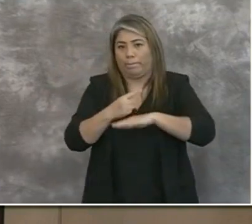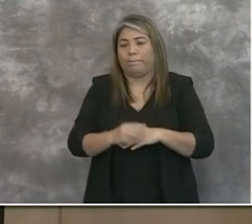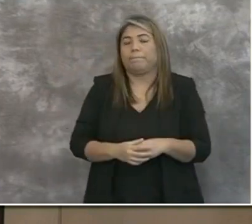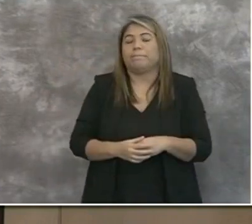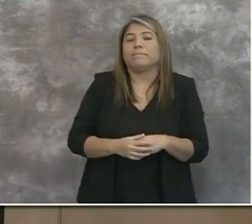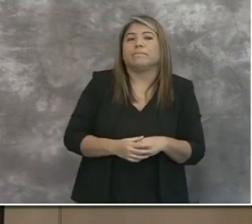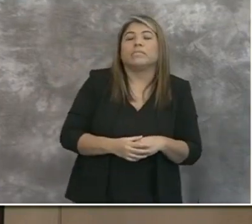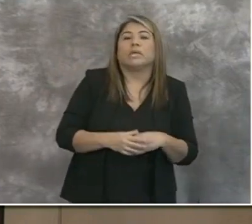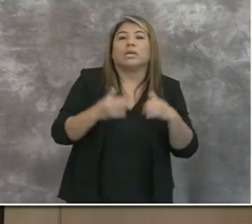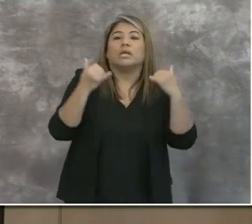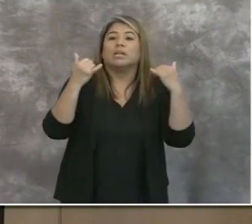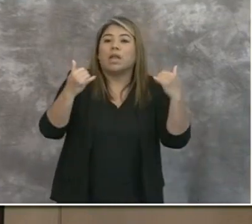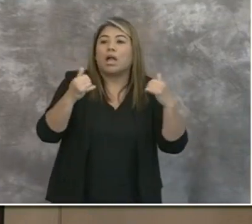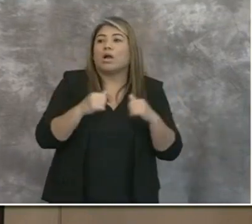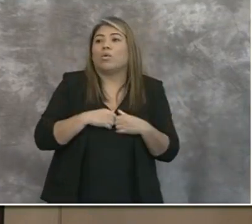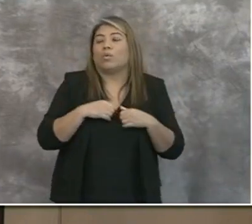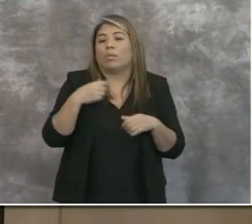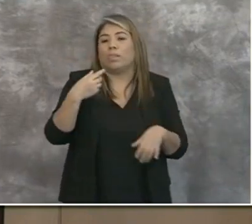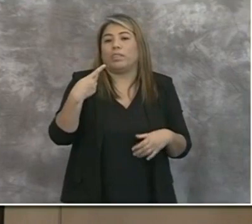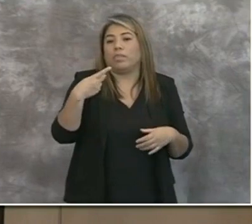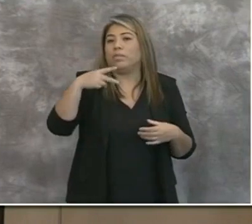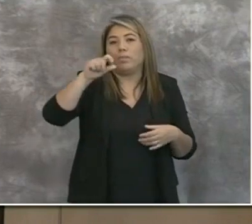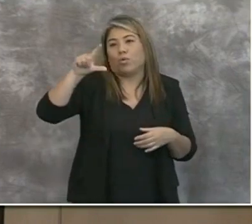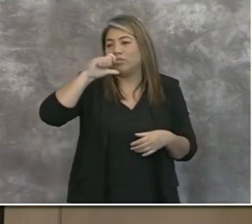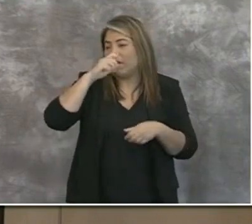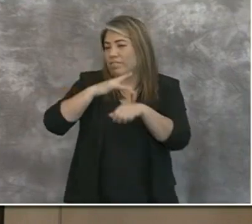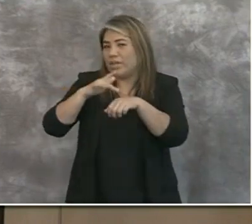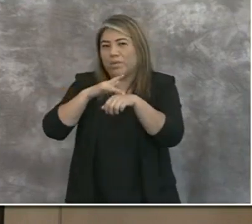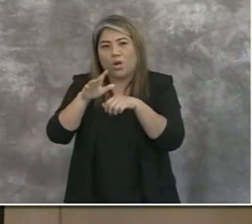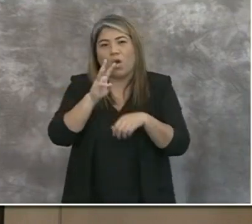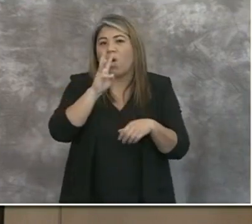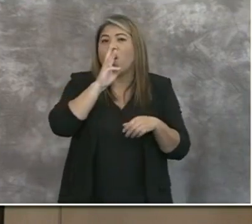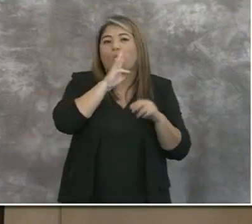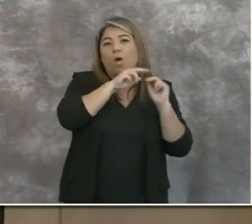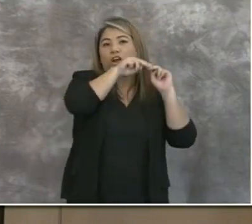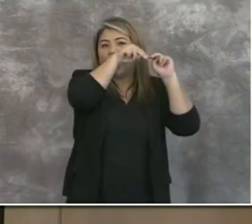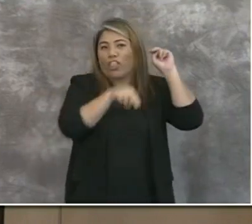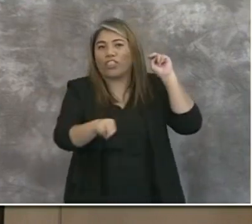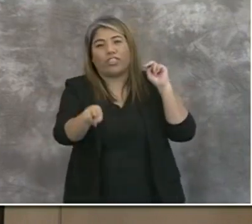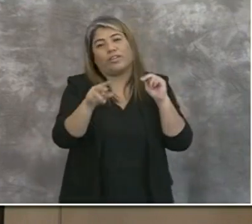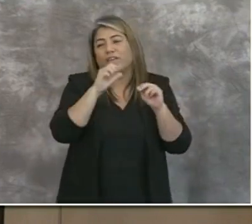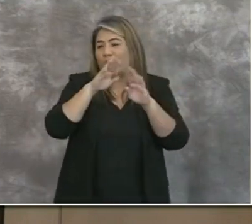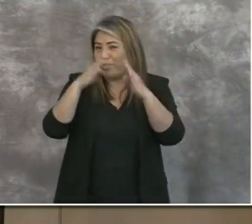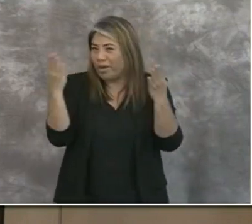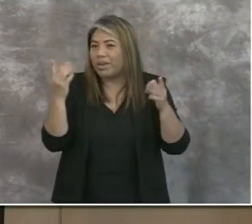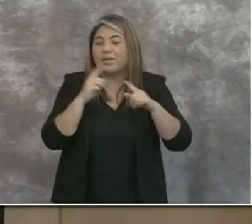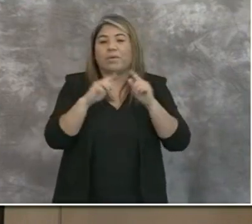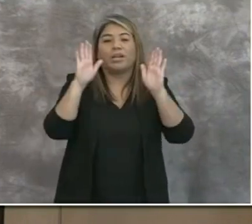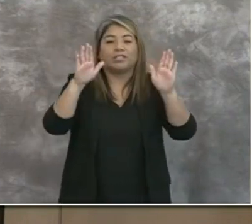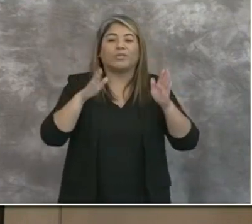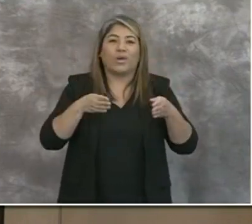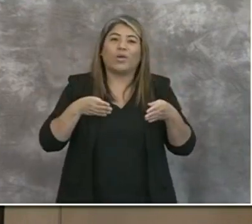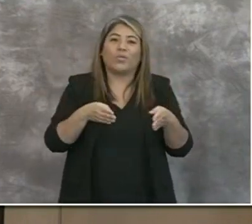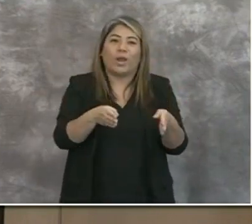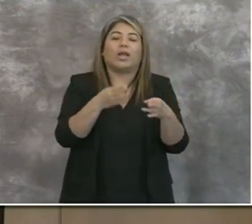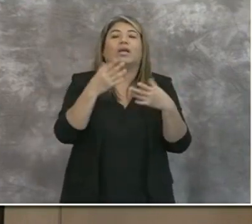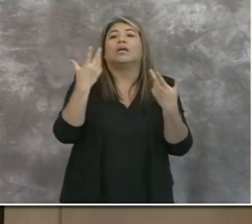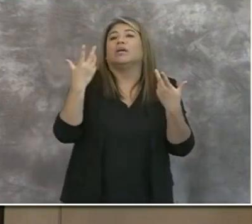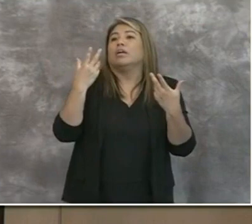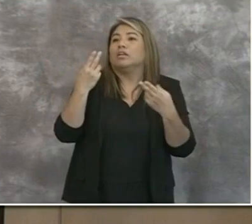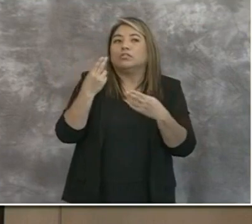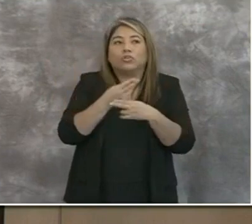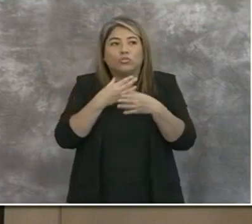No, the big wave pool will not be available. The water slides won't be open, but this is a great way to use a closed